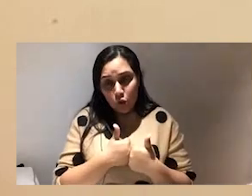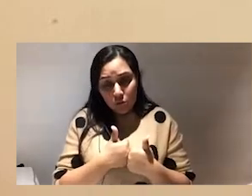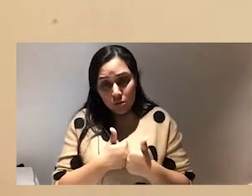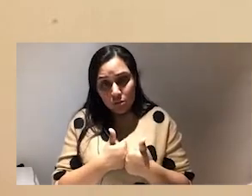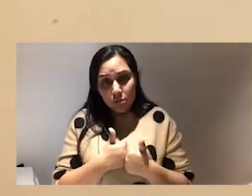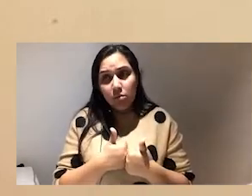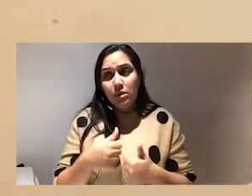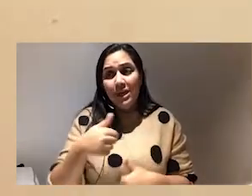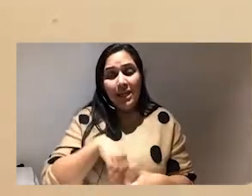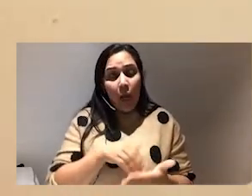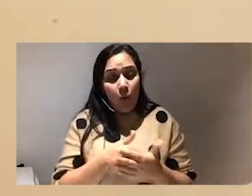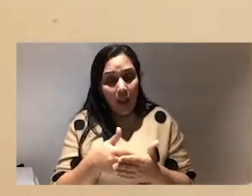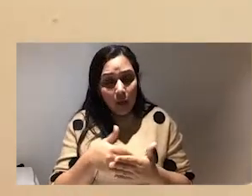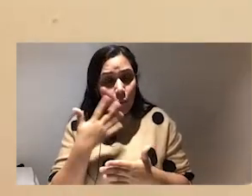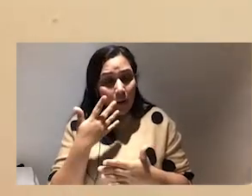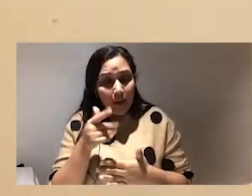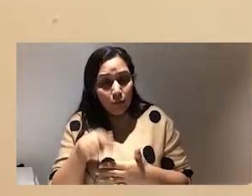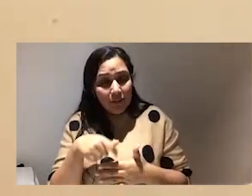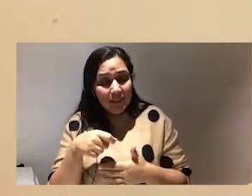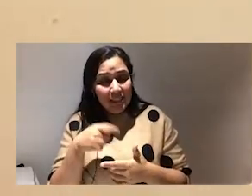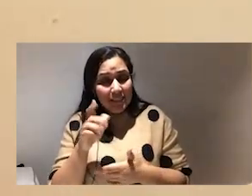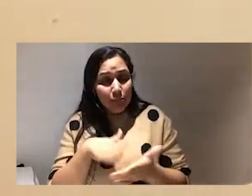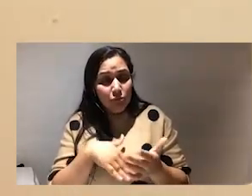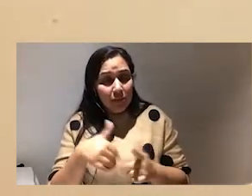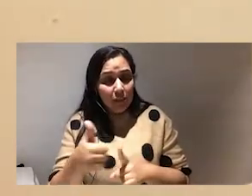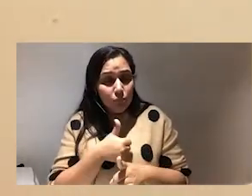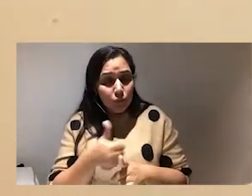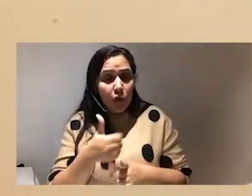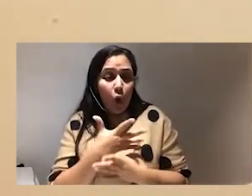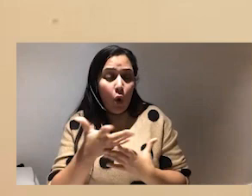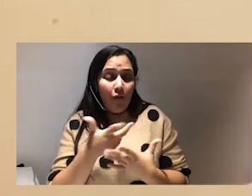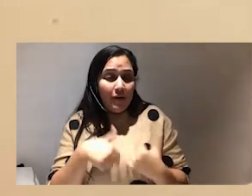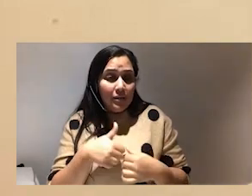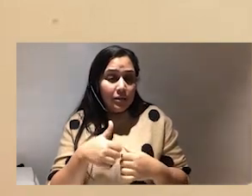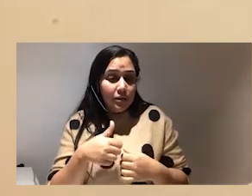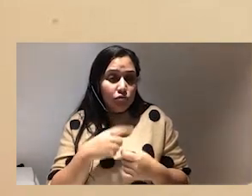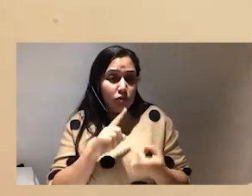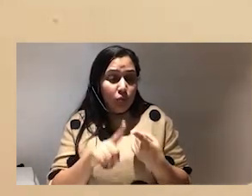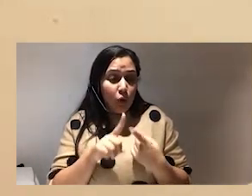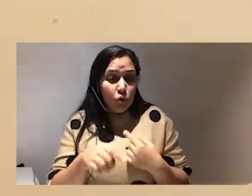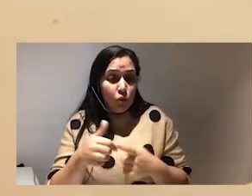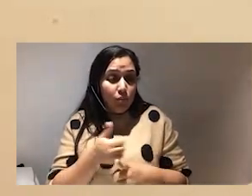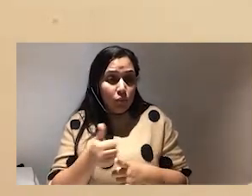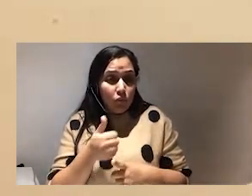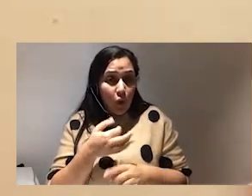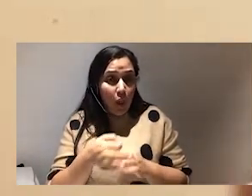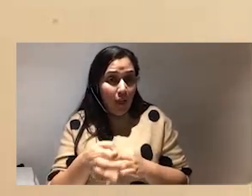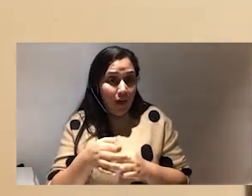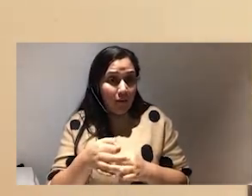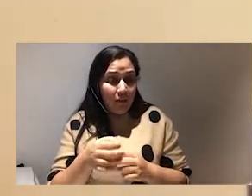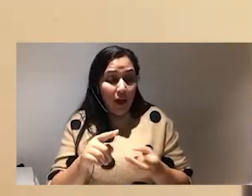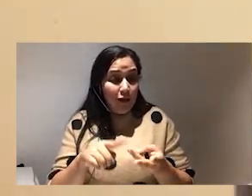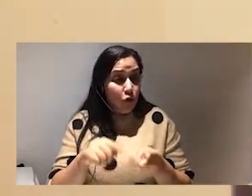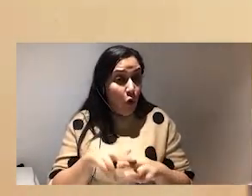in our language when someone's facing abuse a lot of us respond to abuse offline and online with like so what did you do to do that like it's